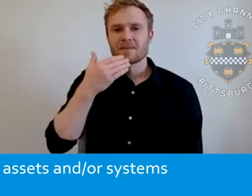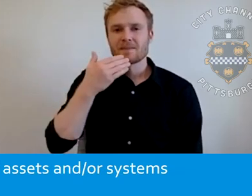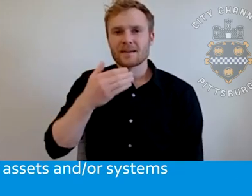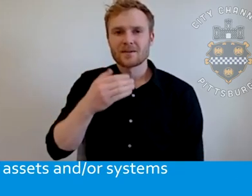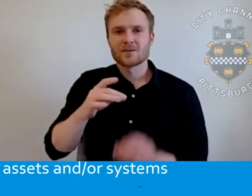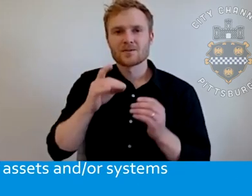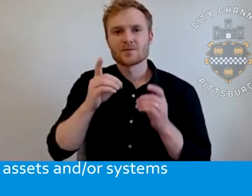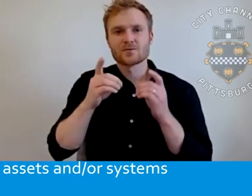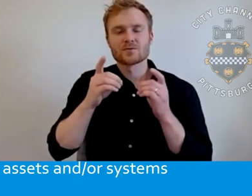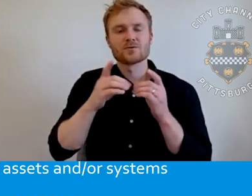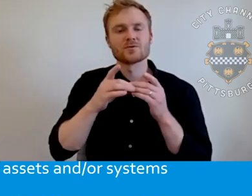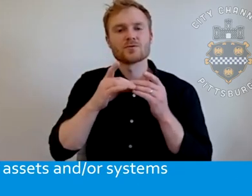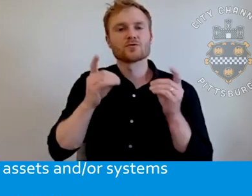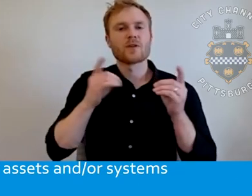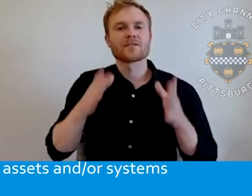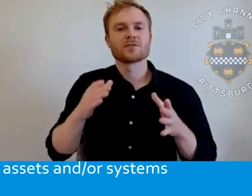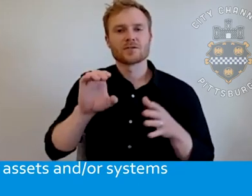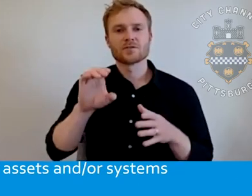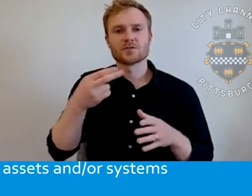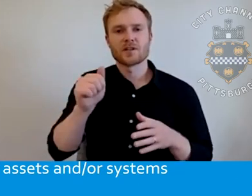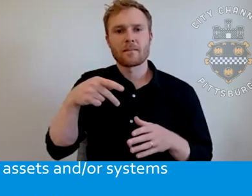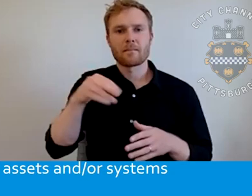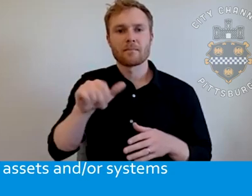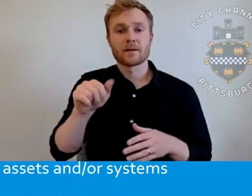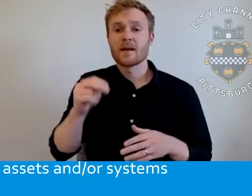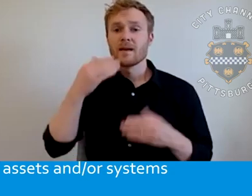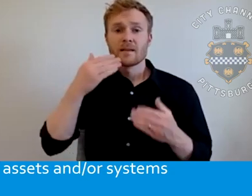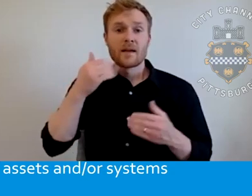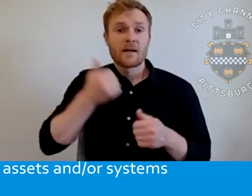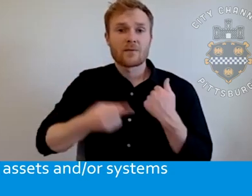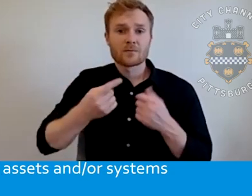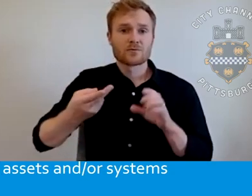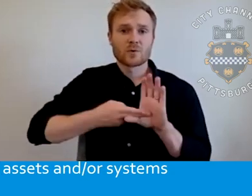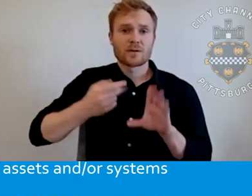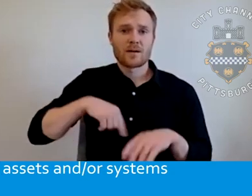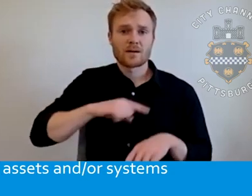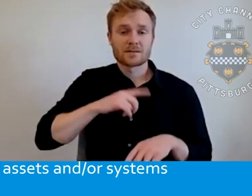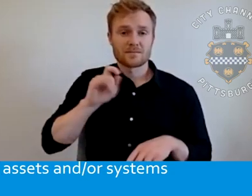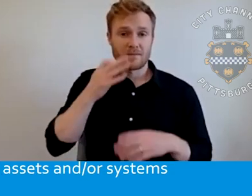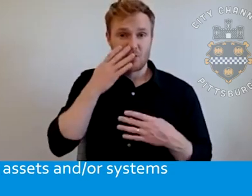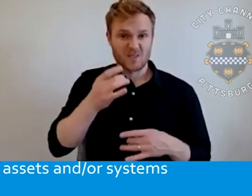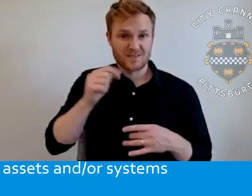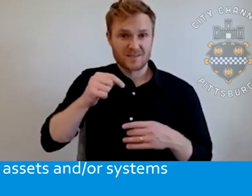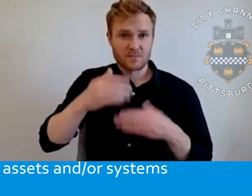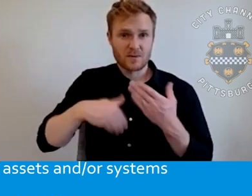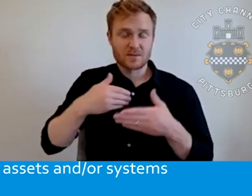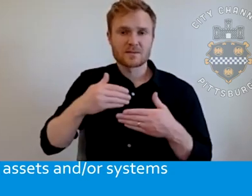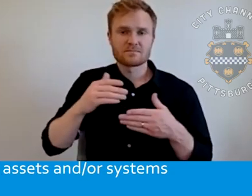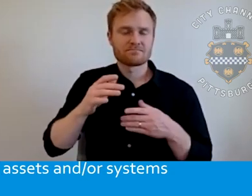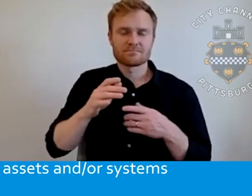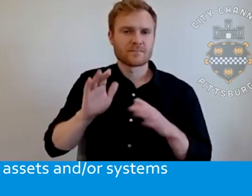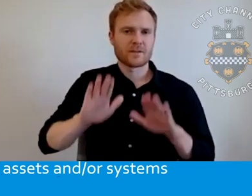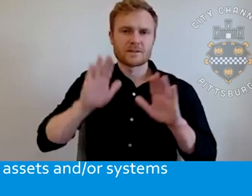thank you everyone for joining us and for your interest in this process. I think it's fantastic when people express great interest